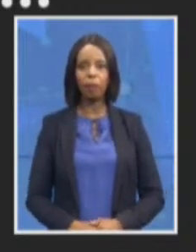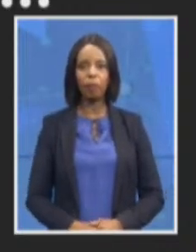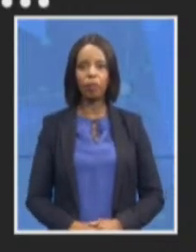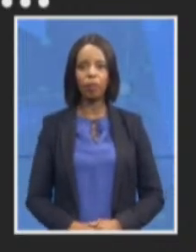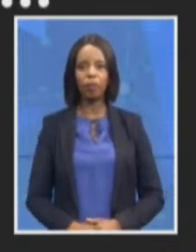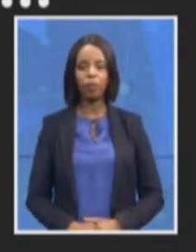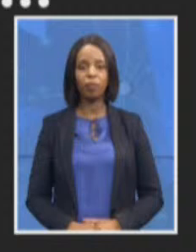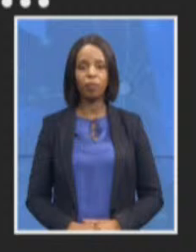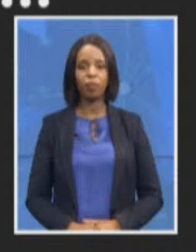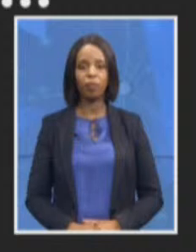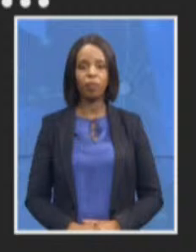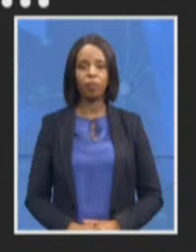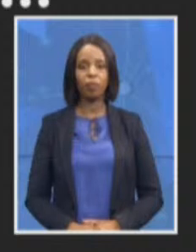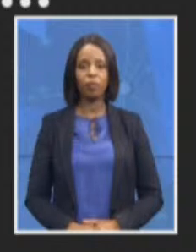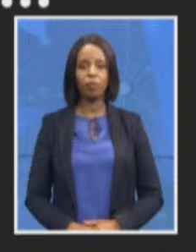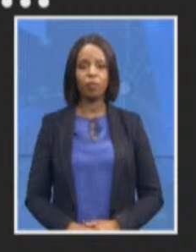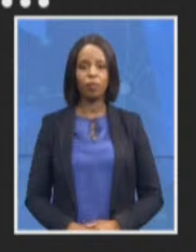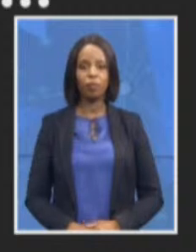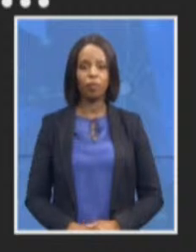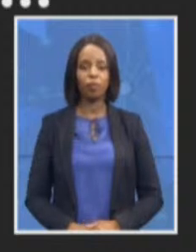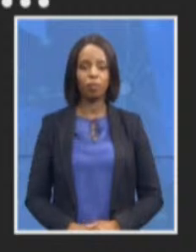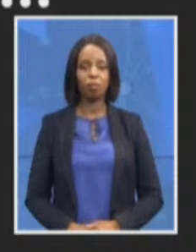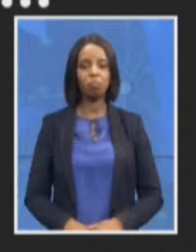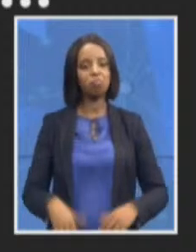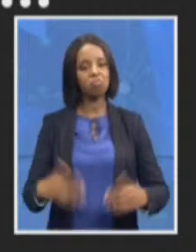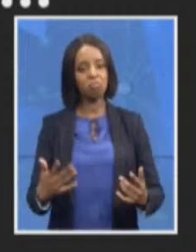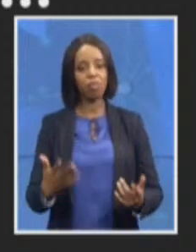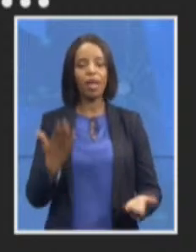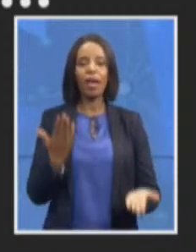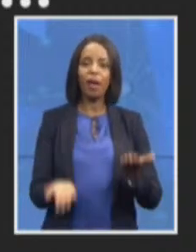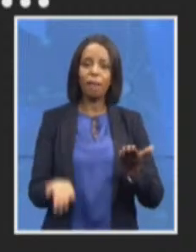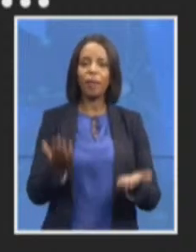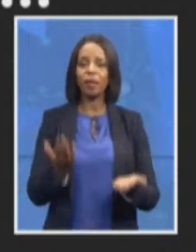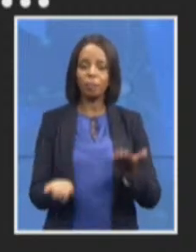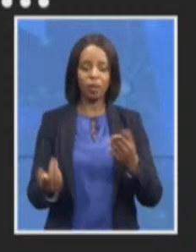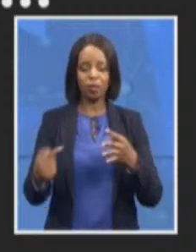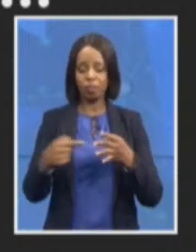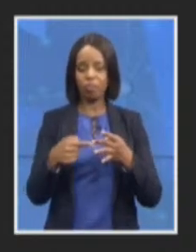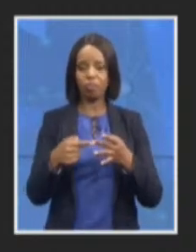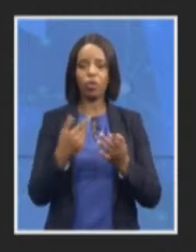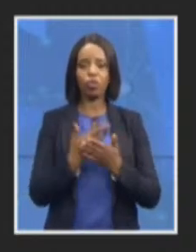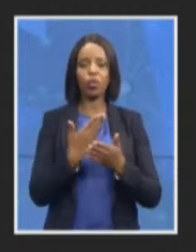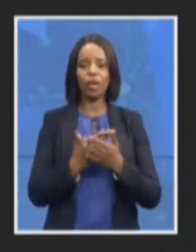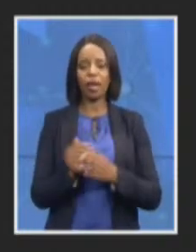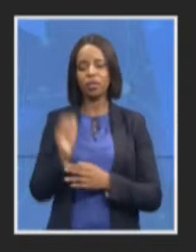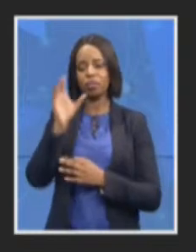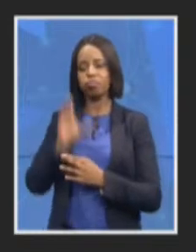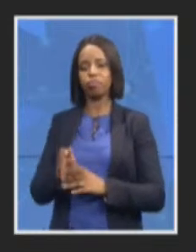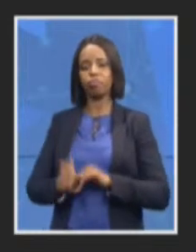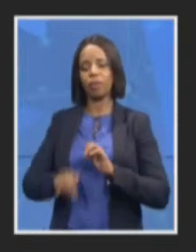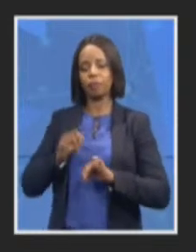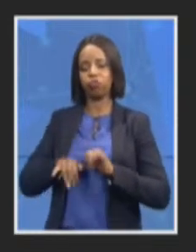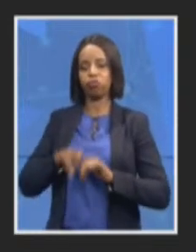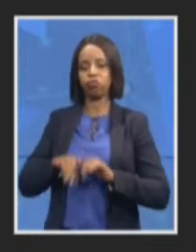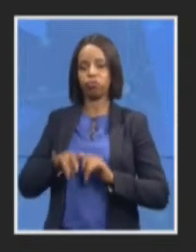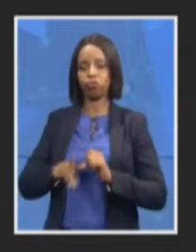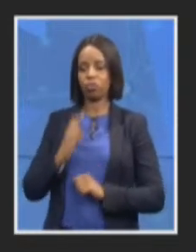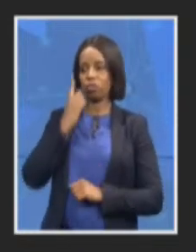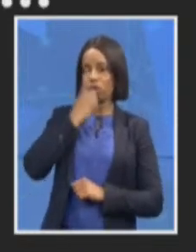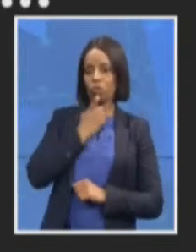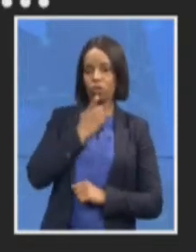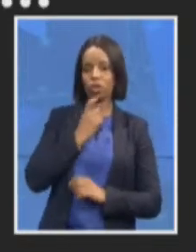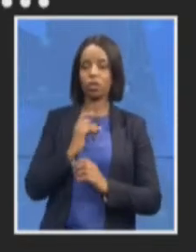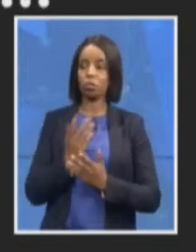maybe Erin you must just write your question on the chat and we move on to Kyle and after